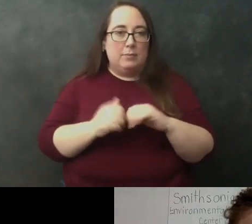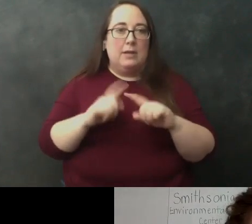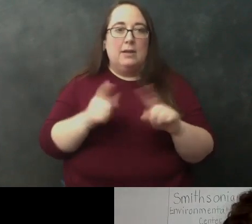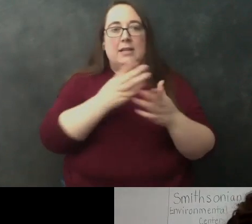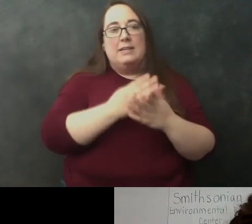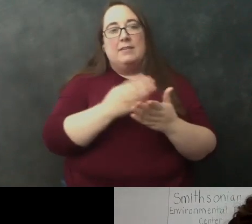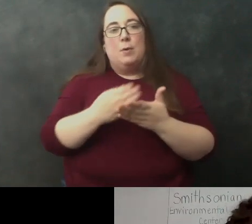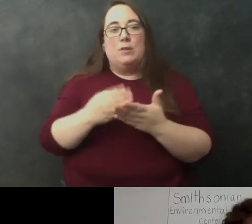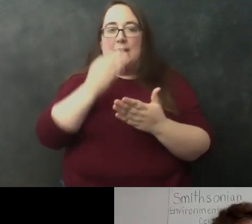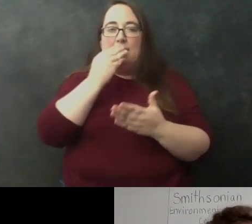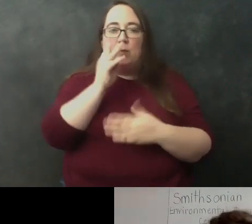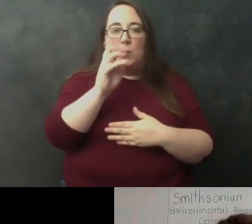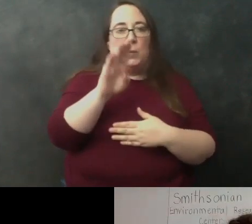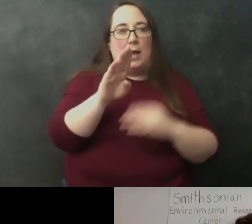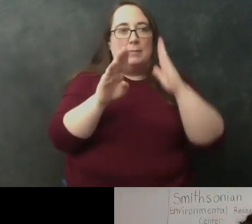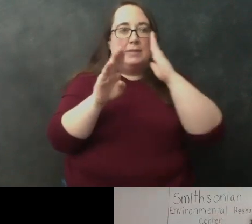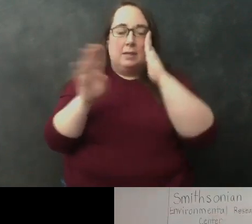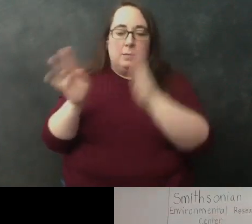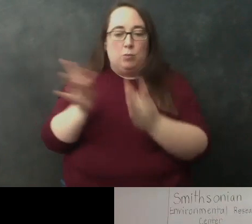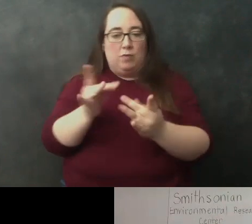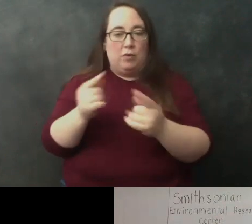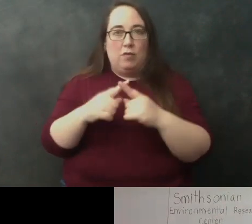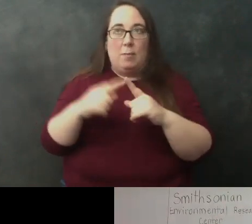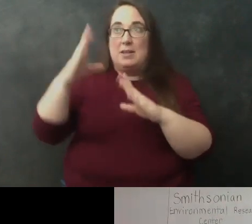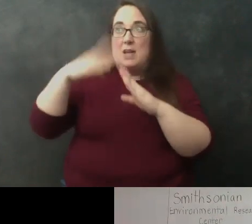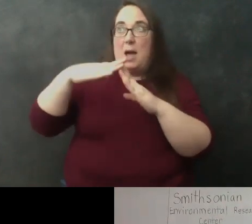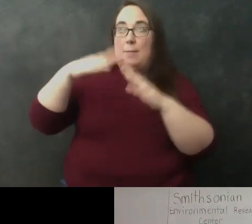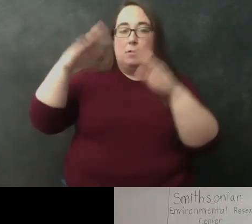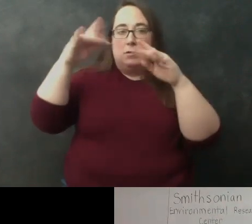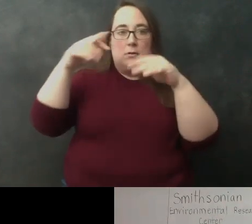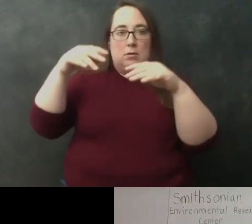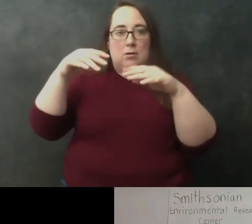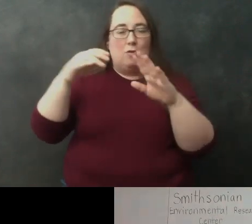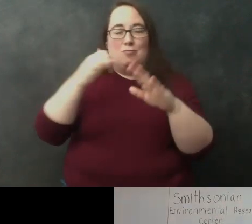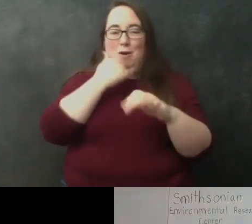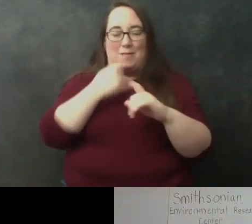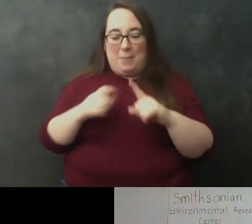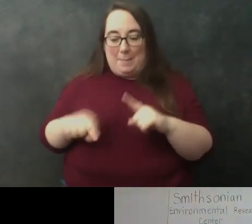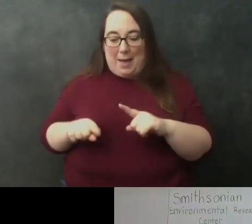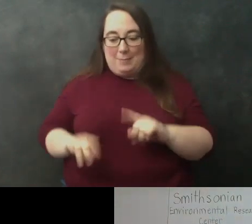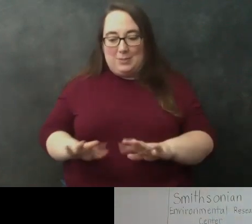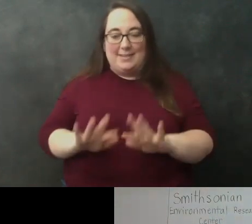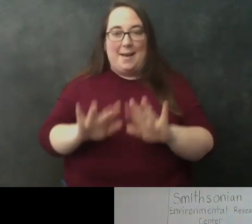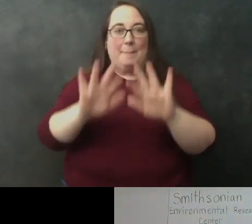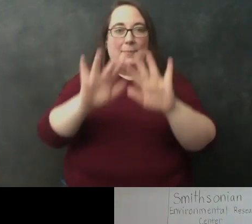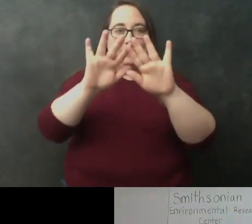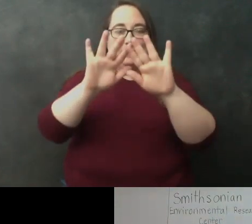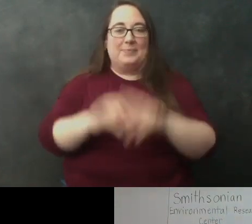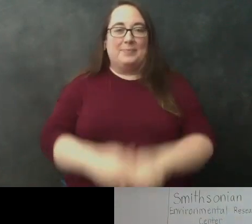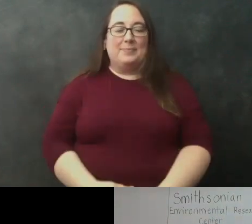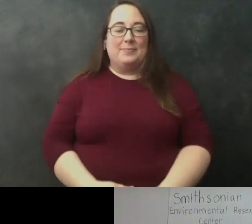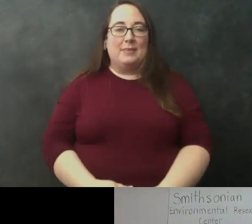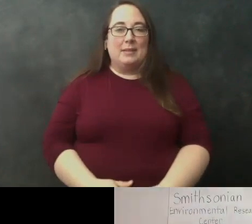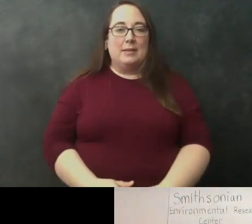food webs can actually move through from the top to the bottom or sorry from the bottom to the top i'm going i'm going to go that direction instead